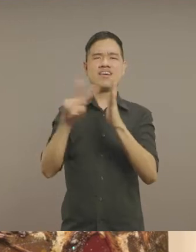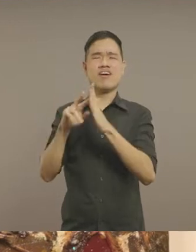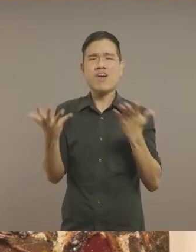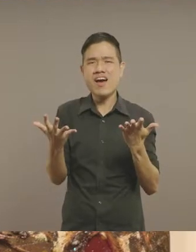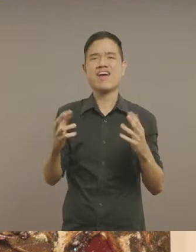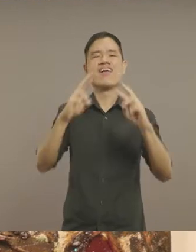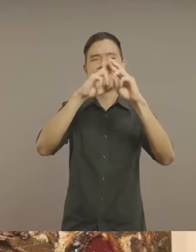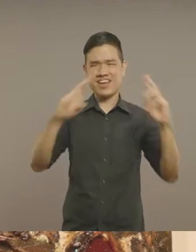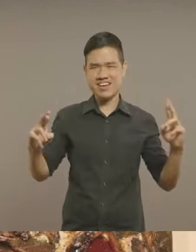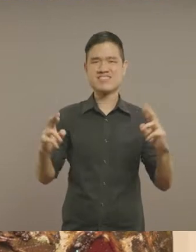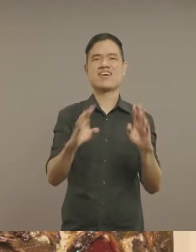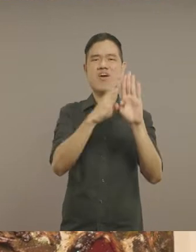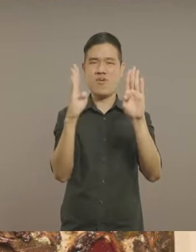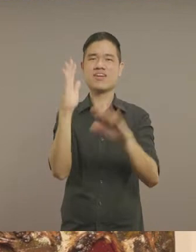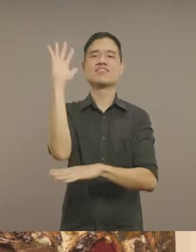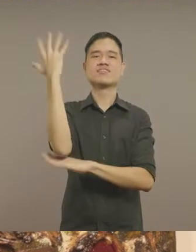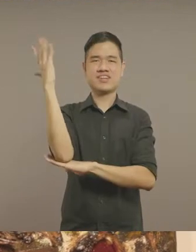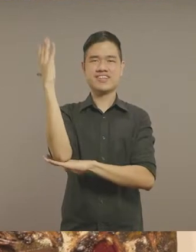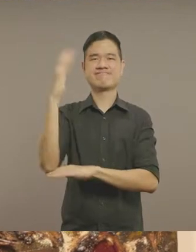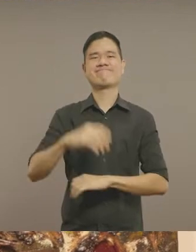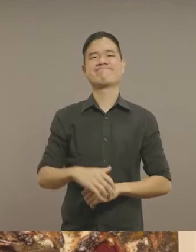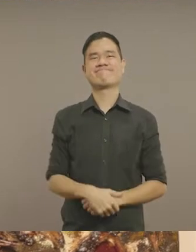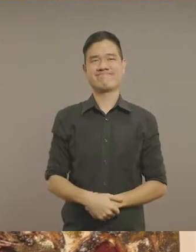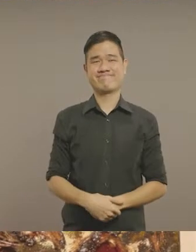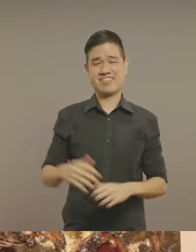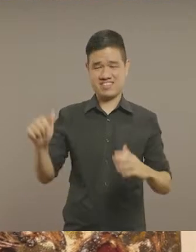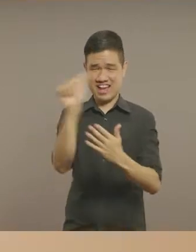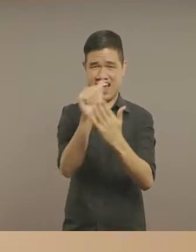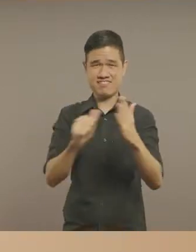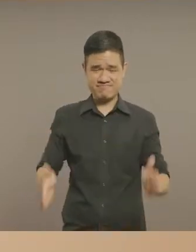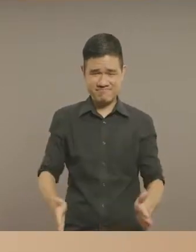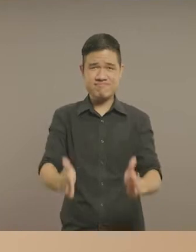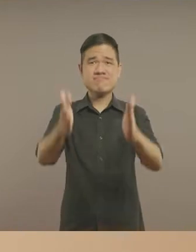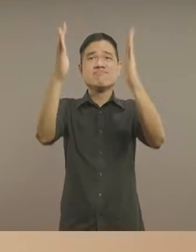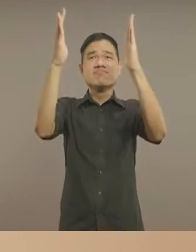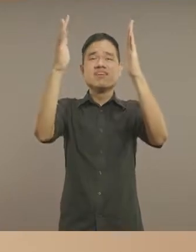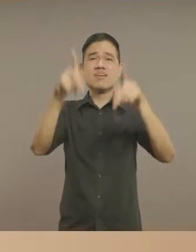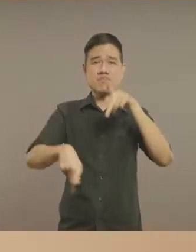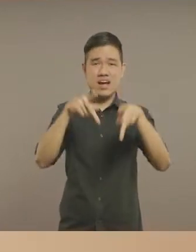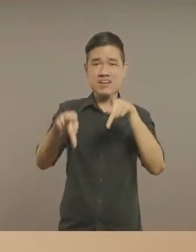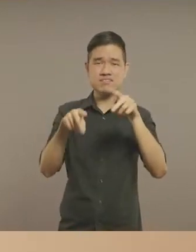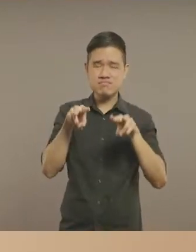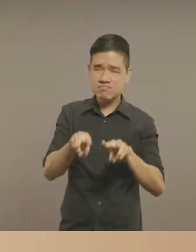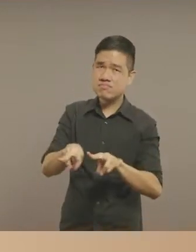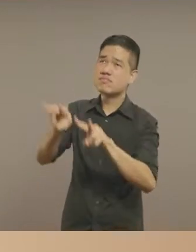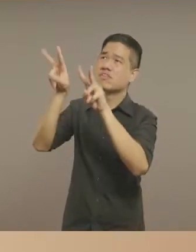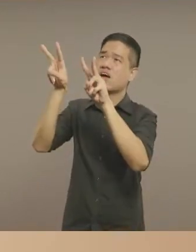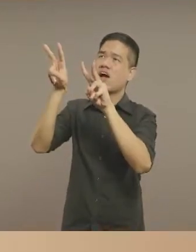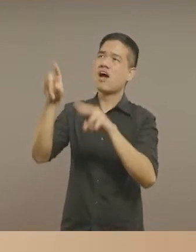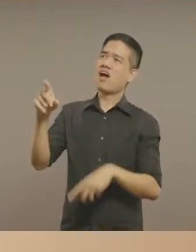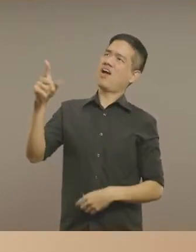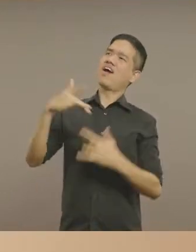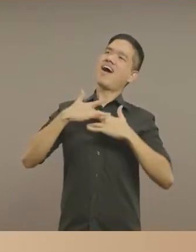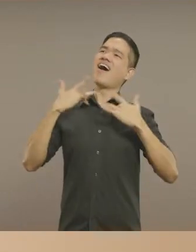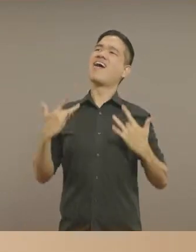rooftops, doors and trees. Yet the artwork commands an altar-like presence that directs the audience's eyes upwards into the heart of the piece.